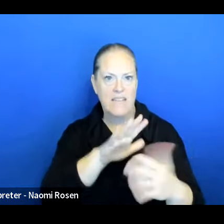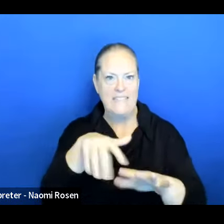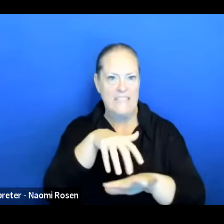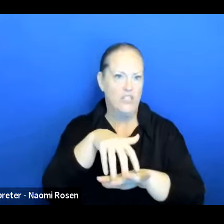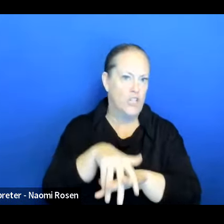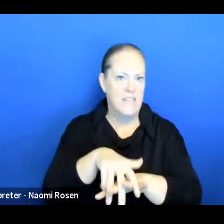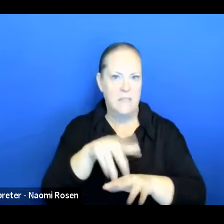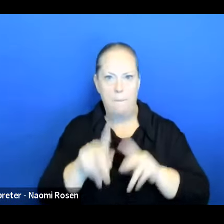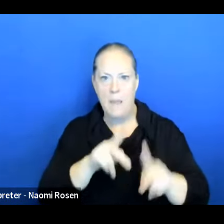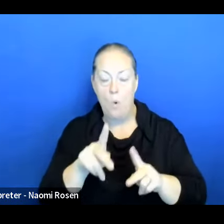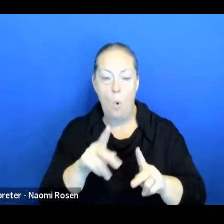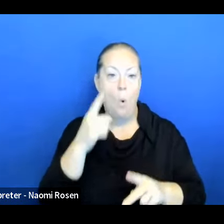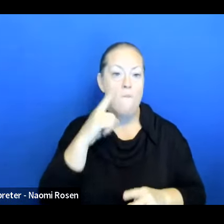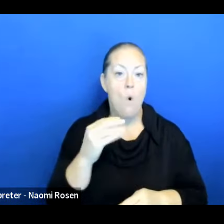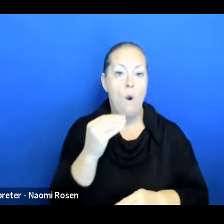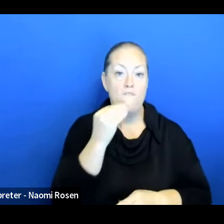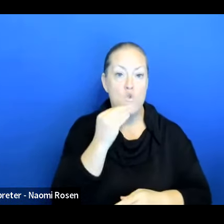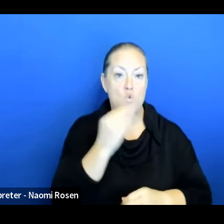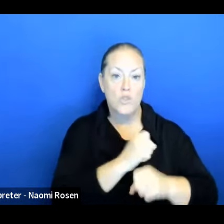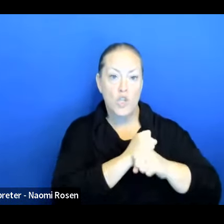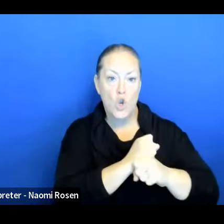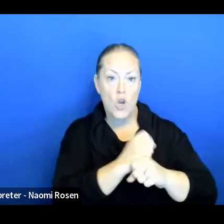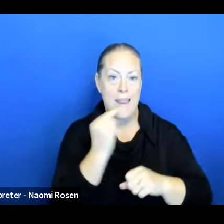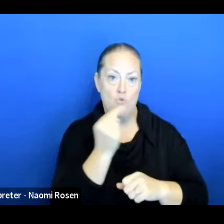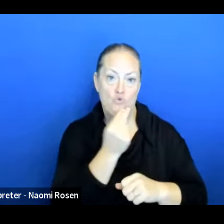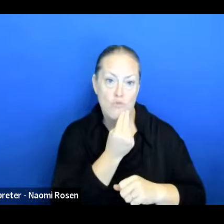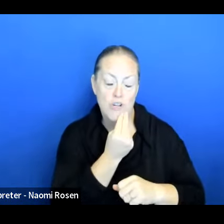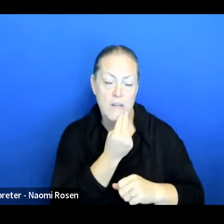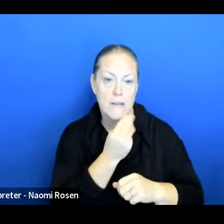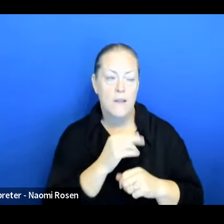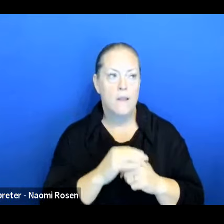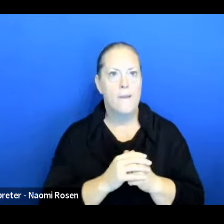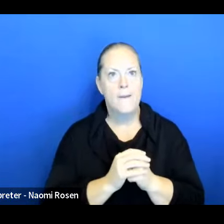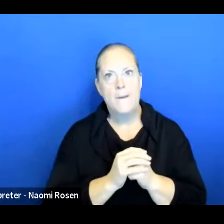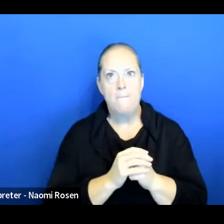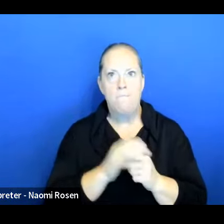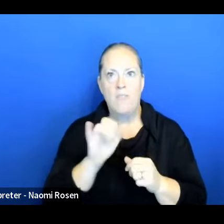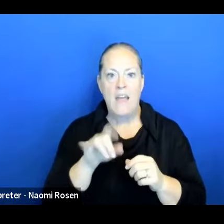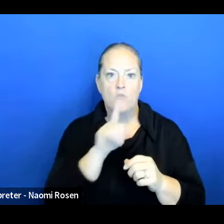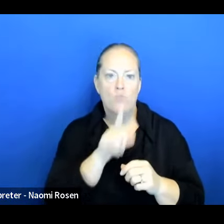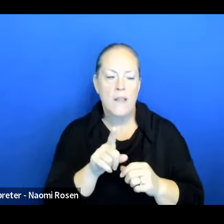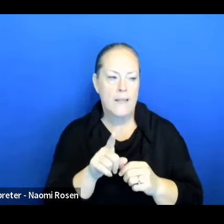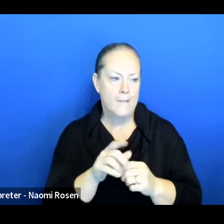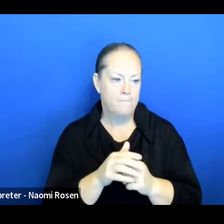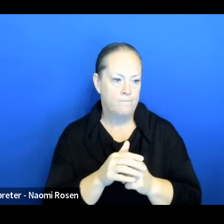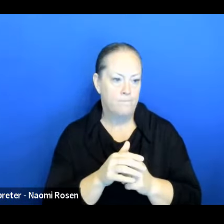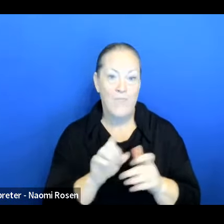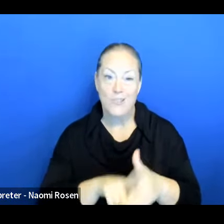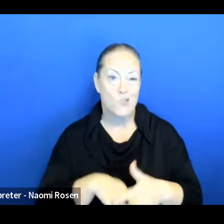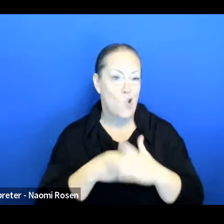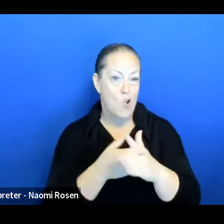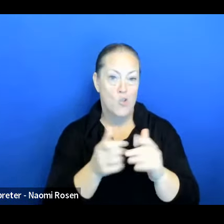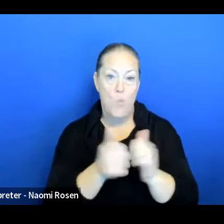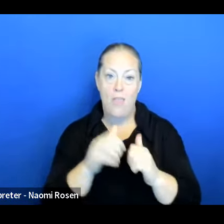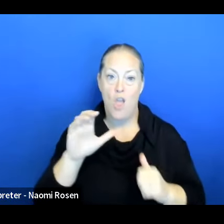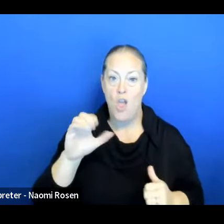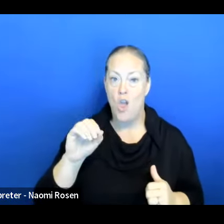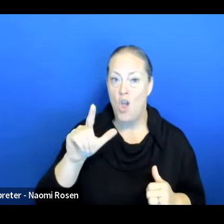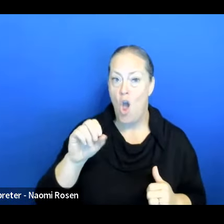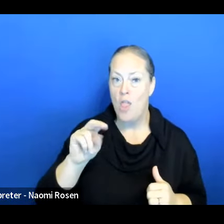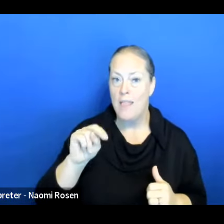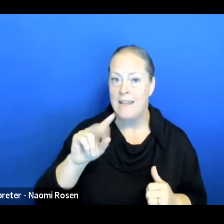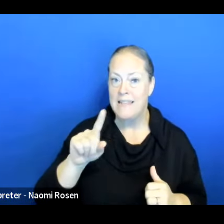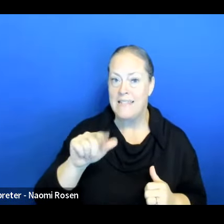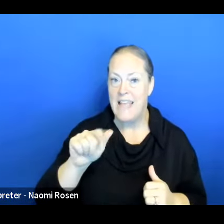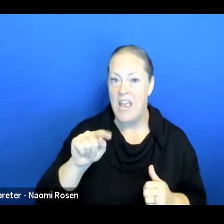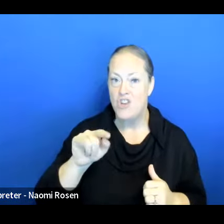regards to food security and nutrition is all, I guess, originates from colonization. They're still